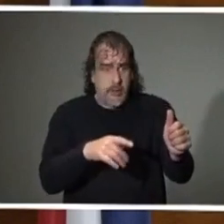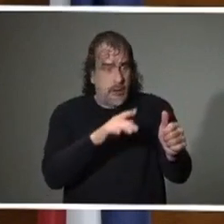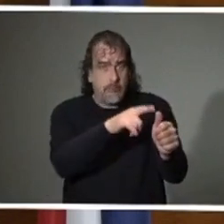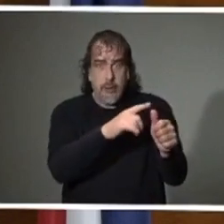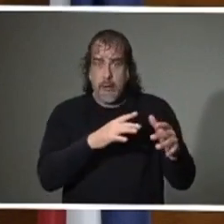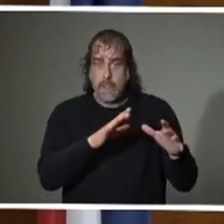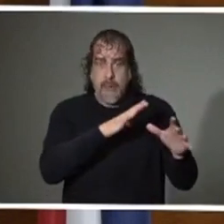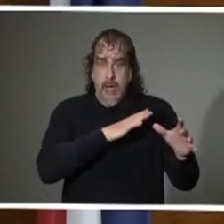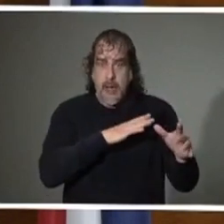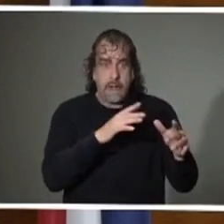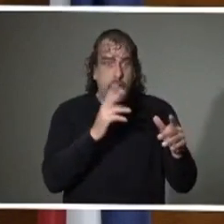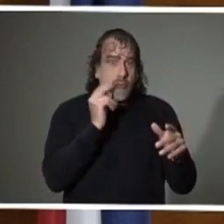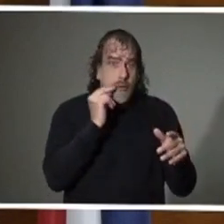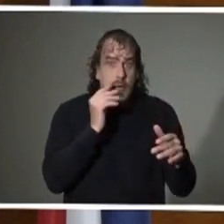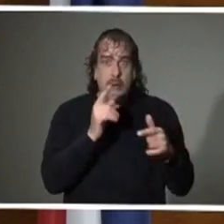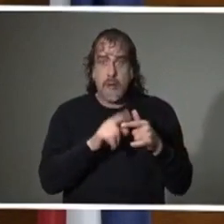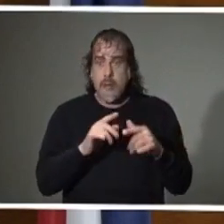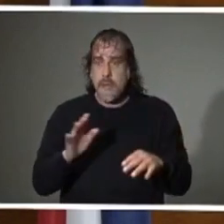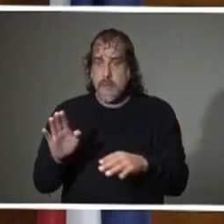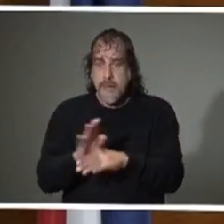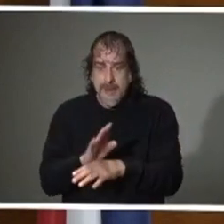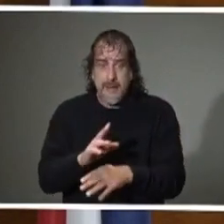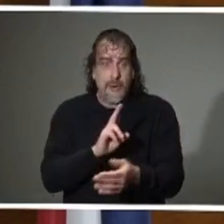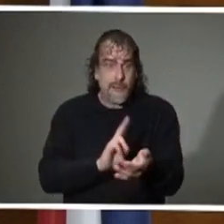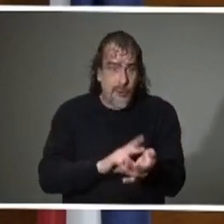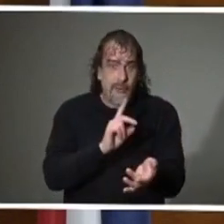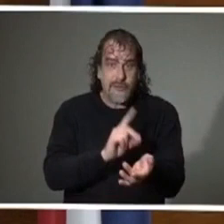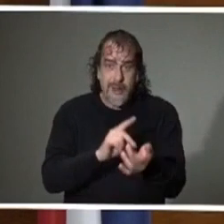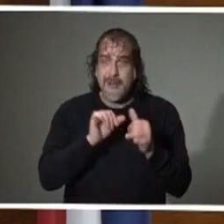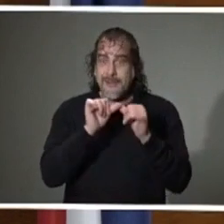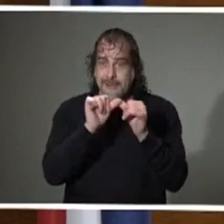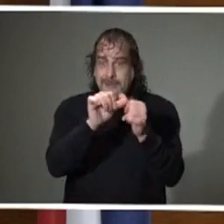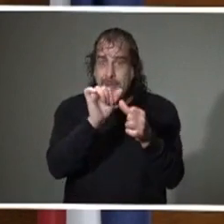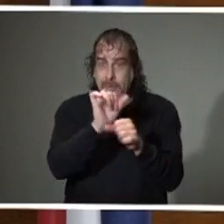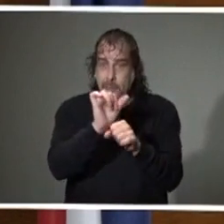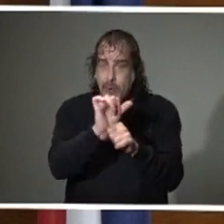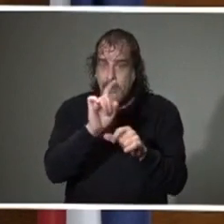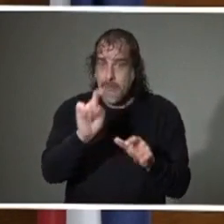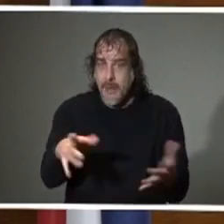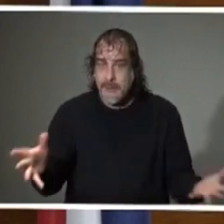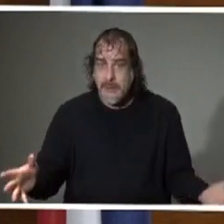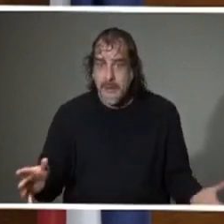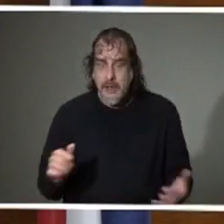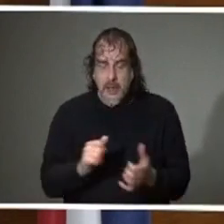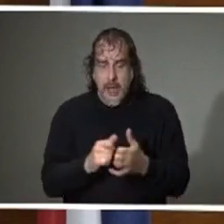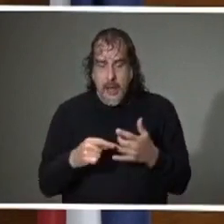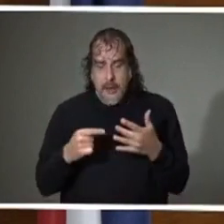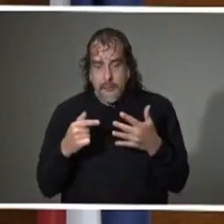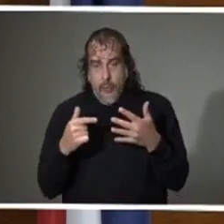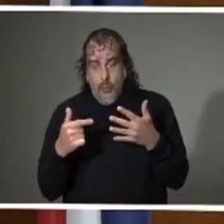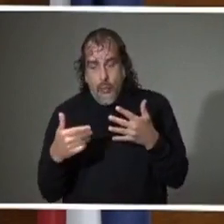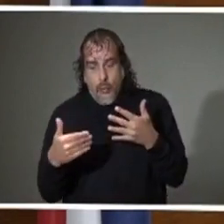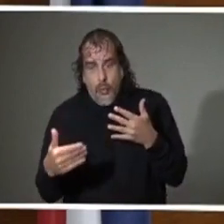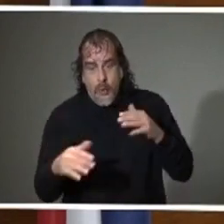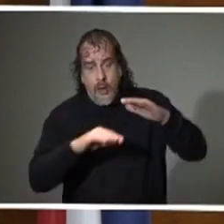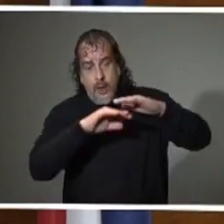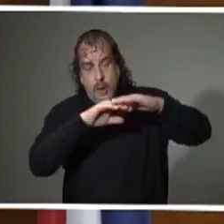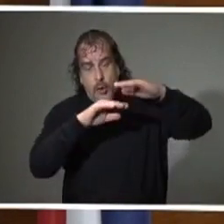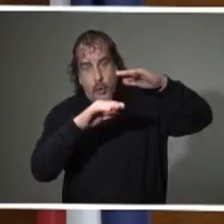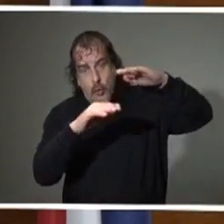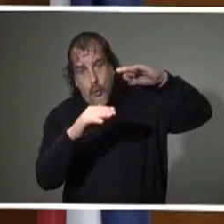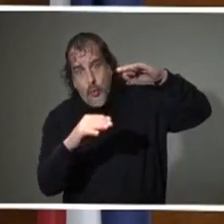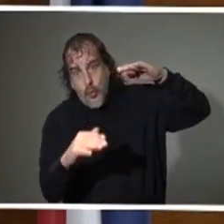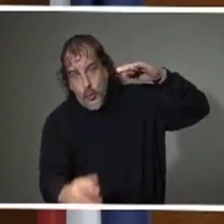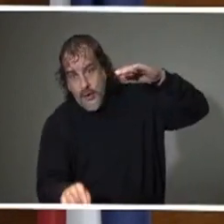Another thing of note coming from the presser, mortgage assistant funds available to qualify homeowners through the Mississippi Home